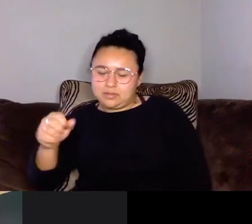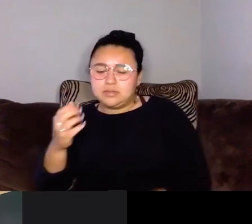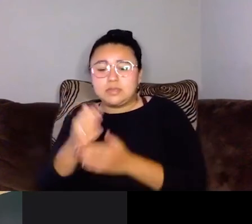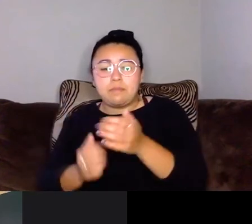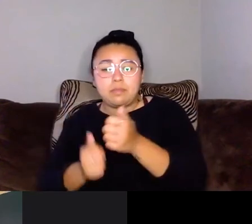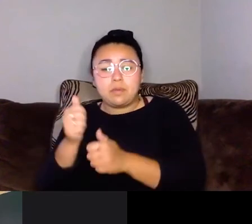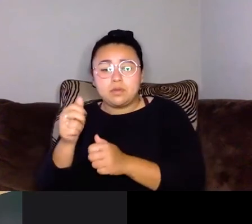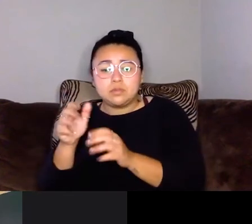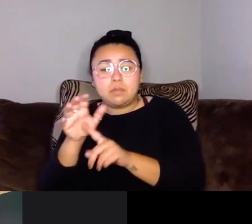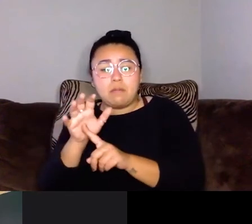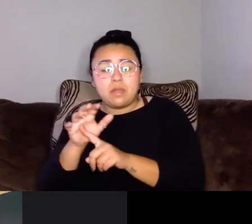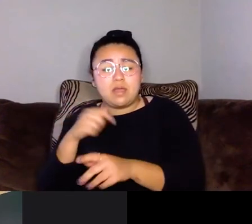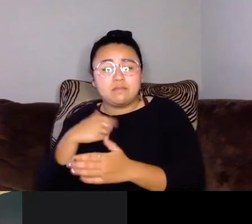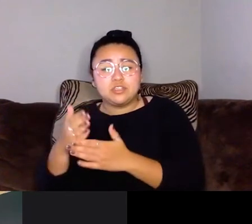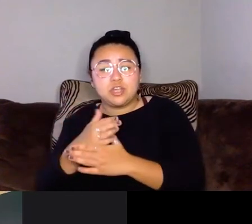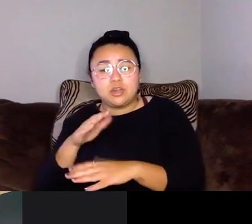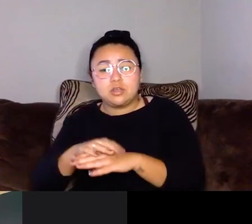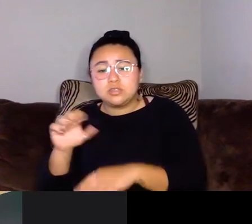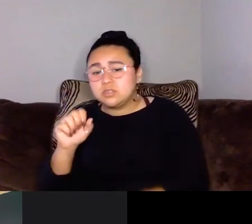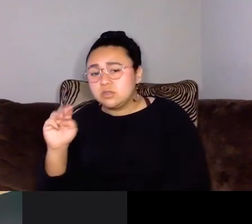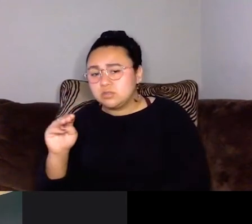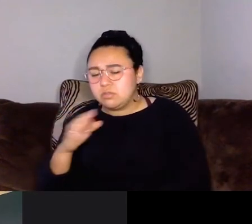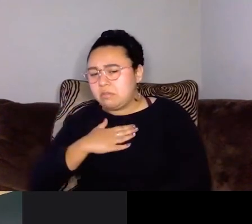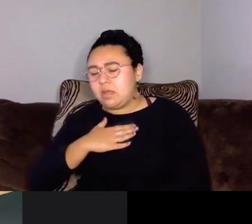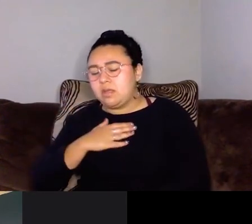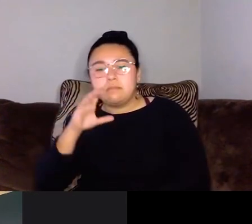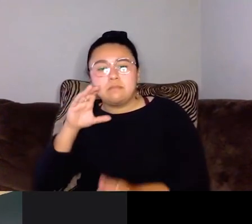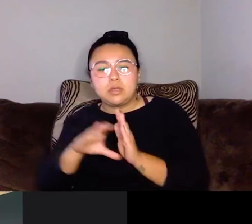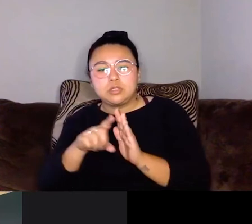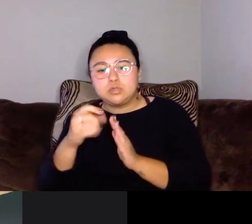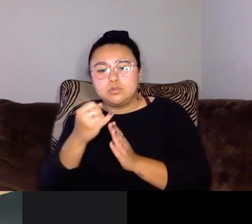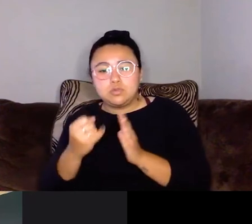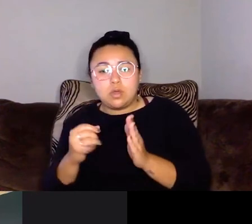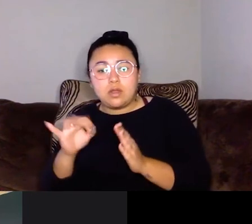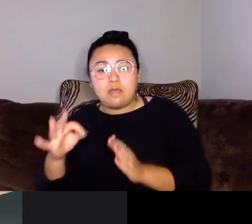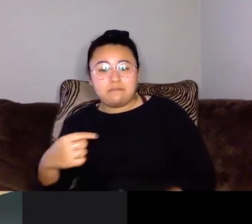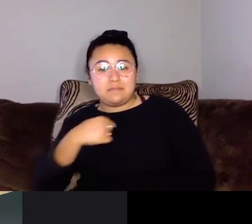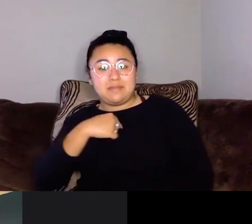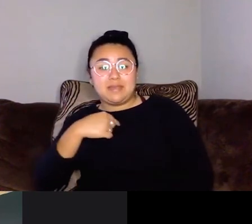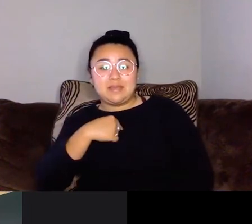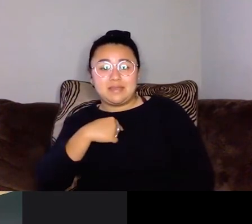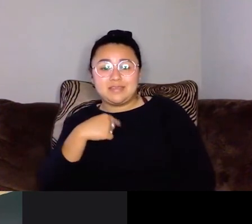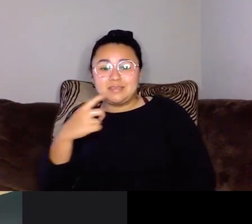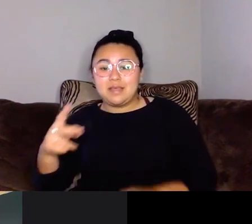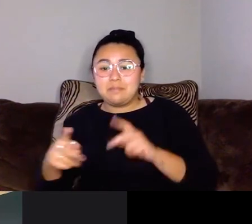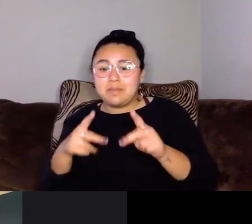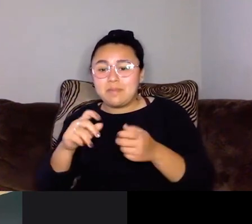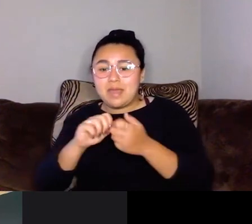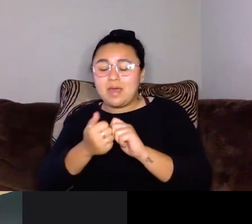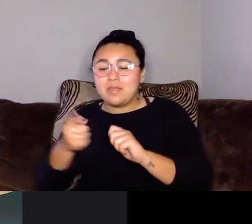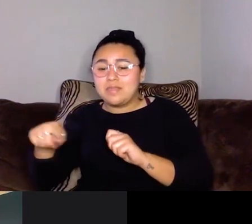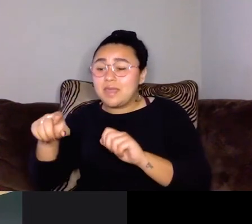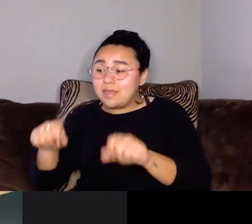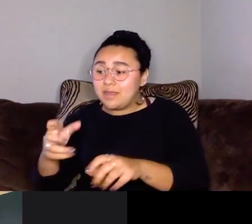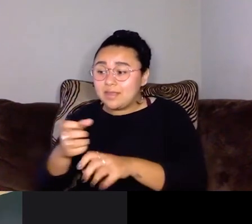I've shared on my own social media have been pictures of that you've done of me, um, tell people how they can get